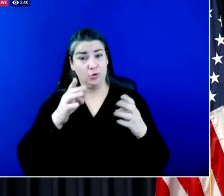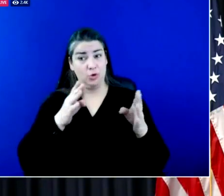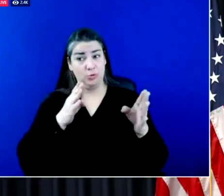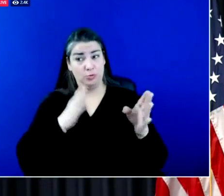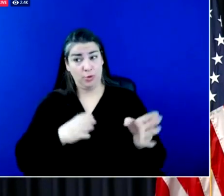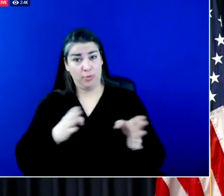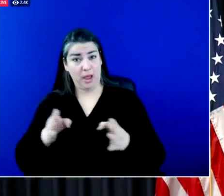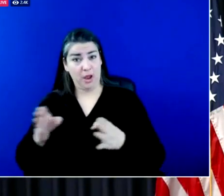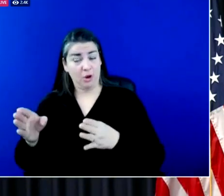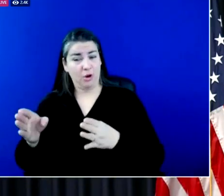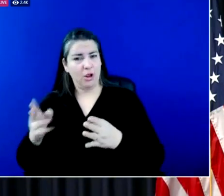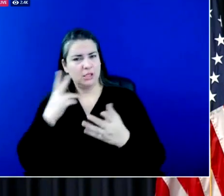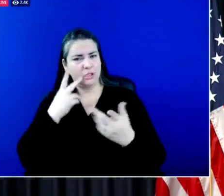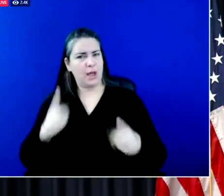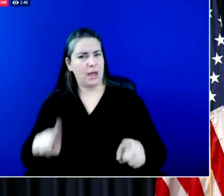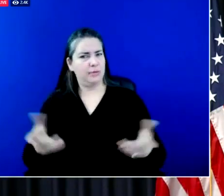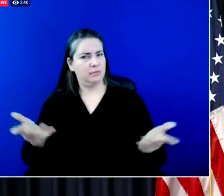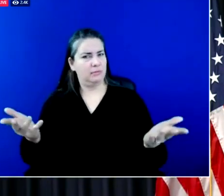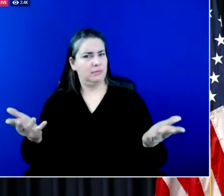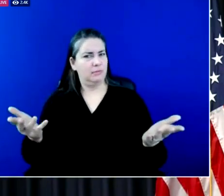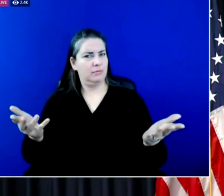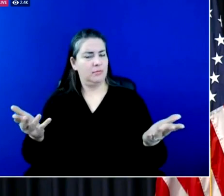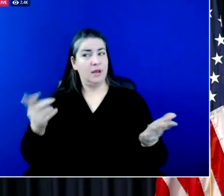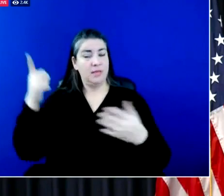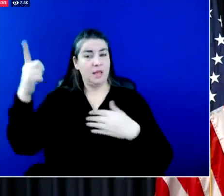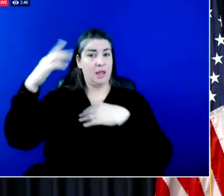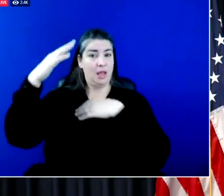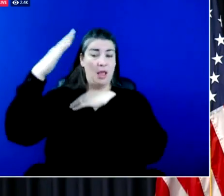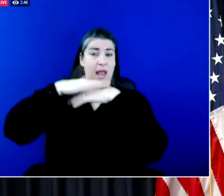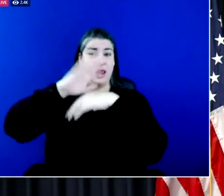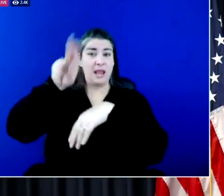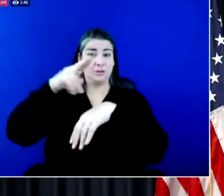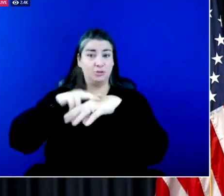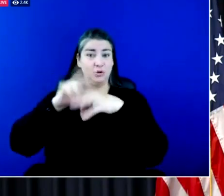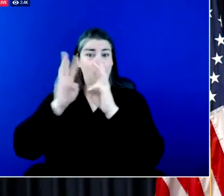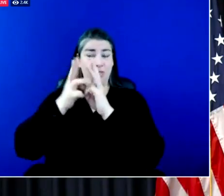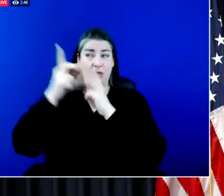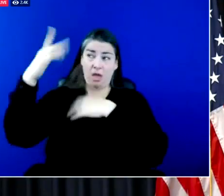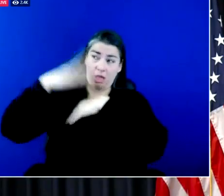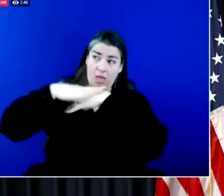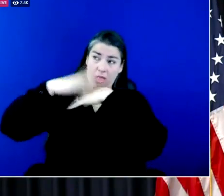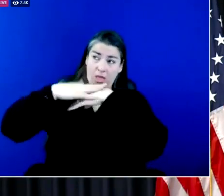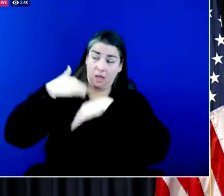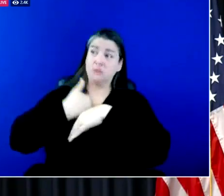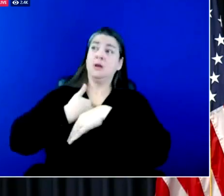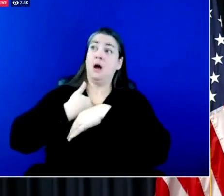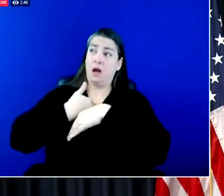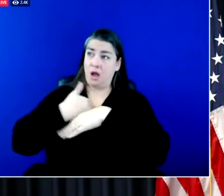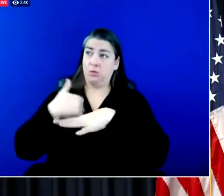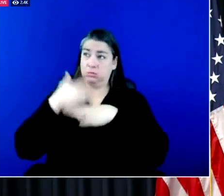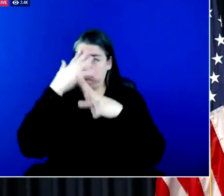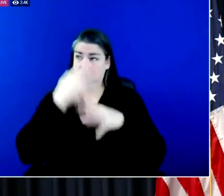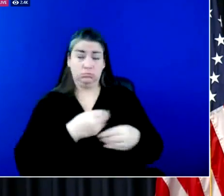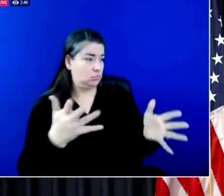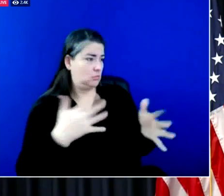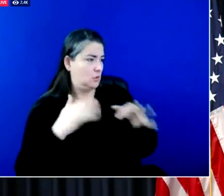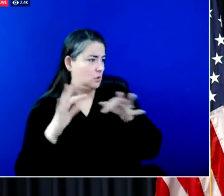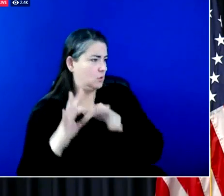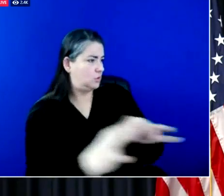us uh a heads up on this and enough time to get the information out to everyone we've had great work by the transportation